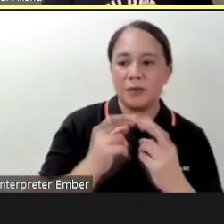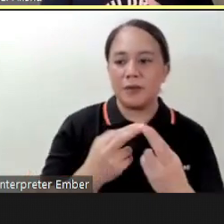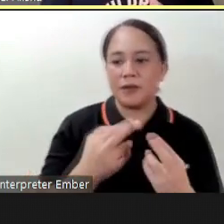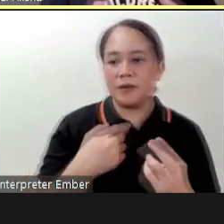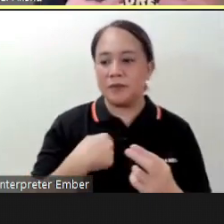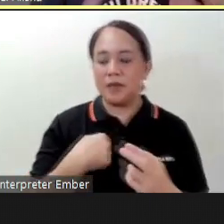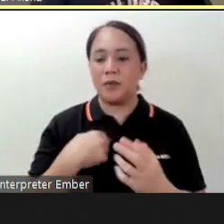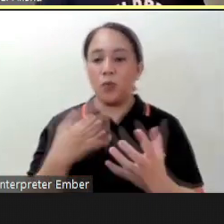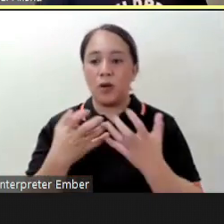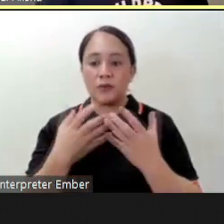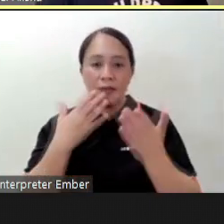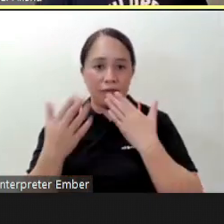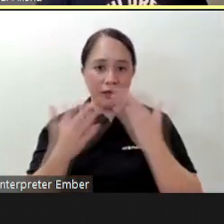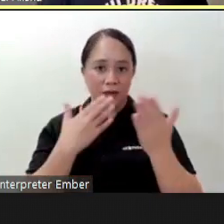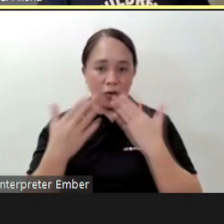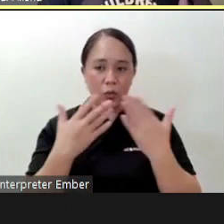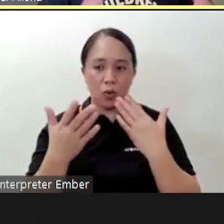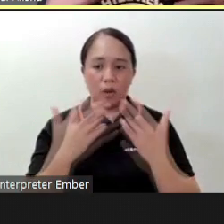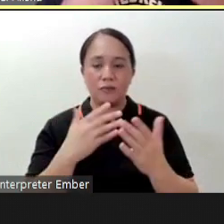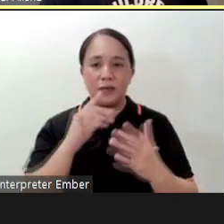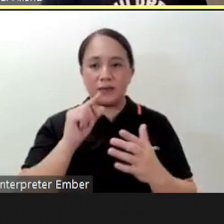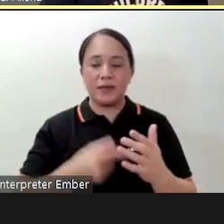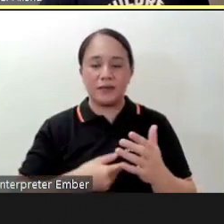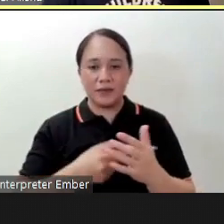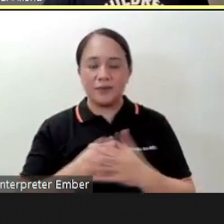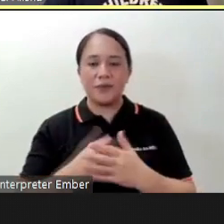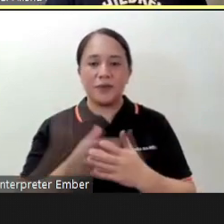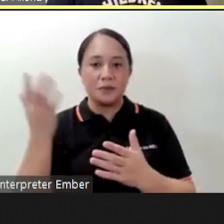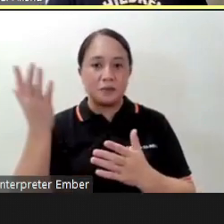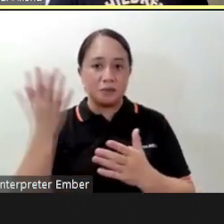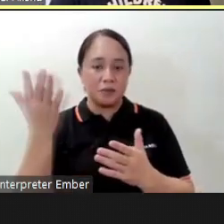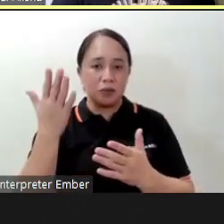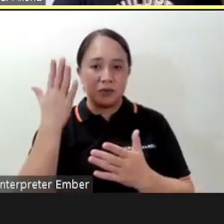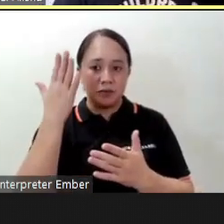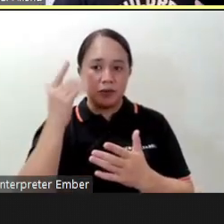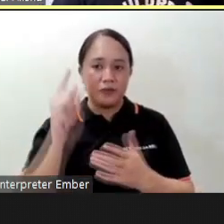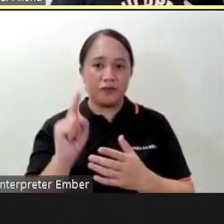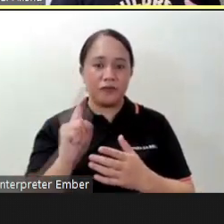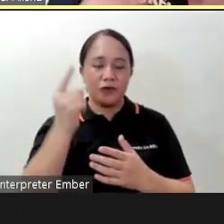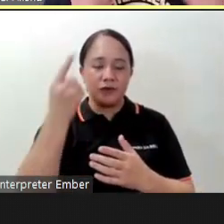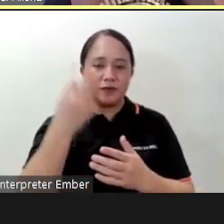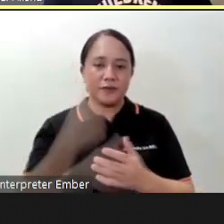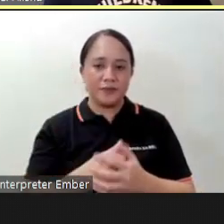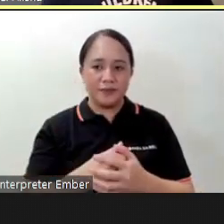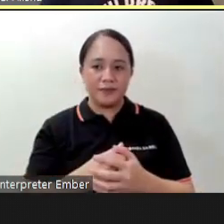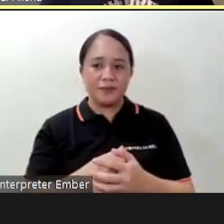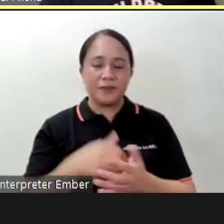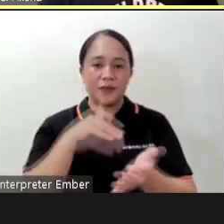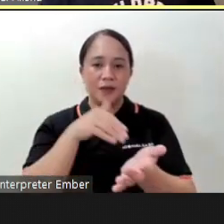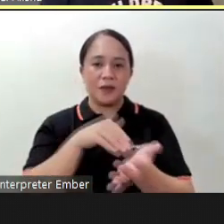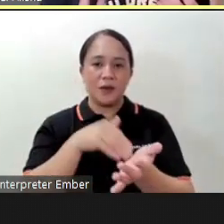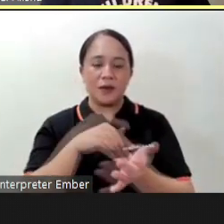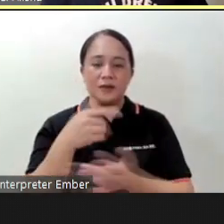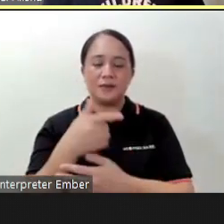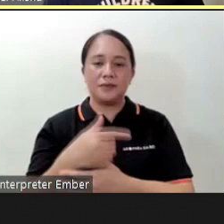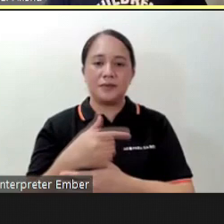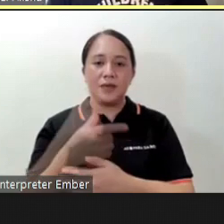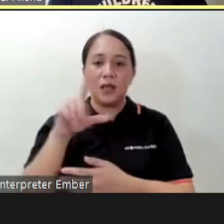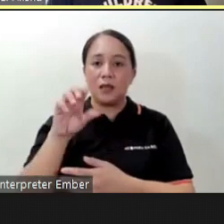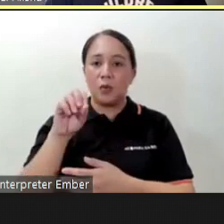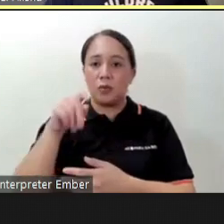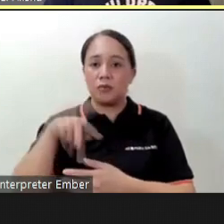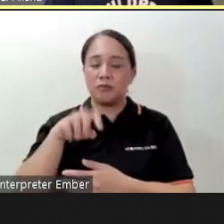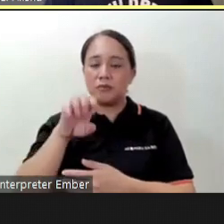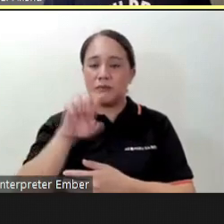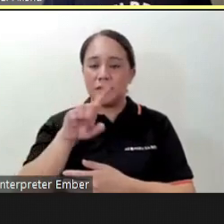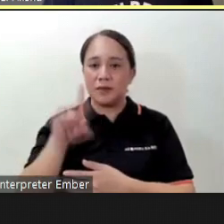muna siyempre pasalamatan yung ating mga guest speakers unang-una pa si Doc Gilda Danz Lopez and also